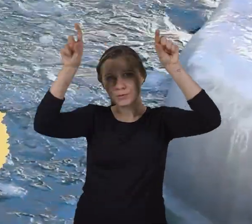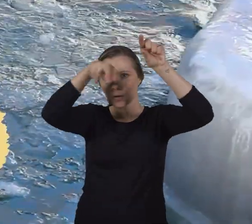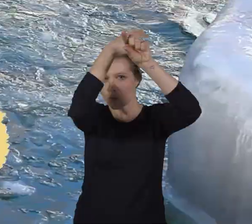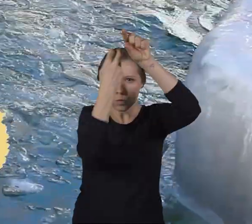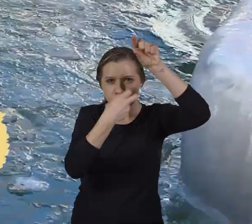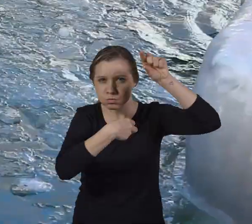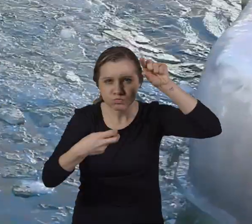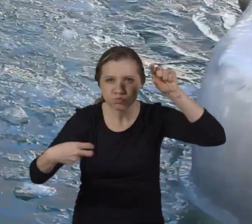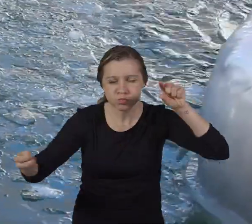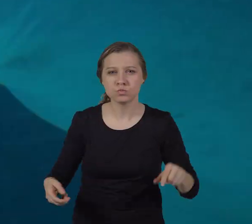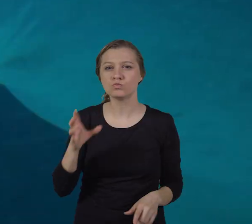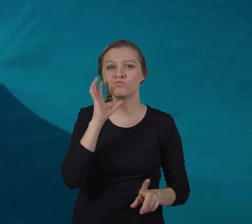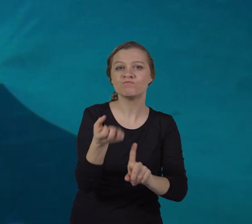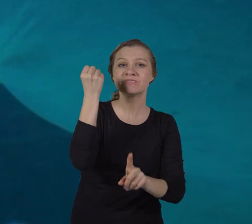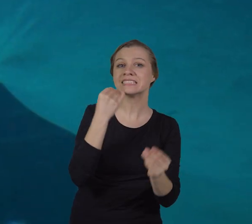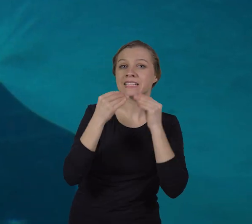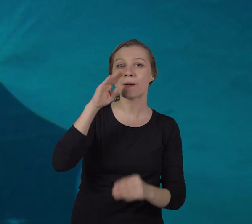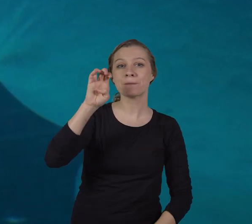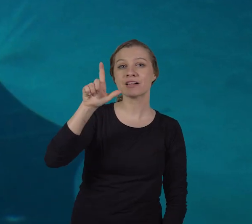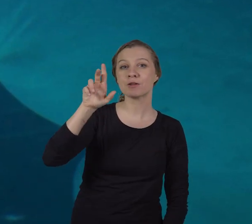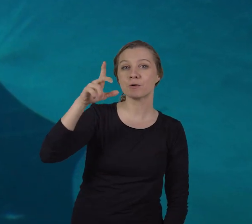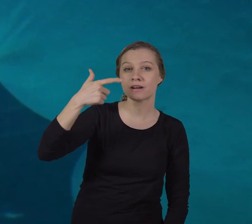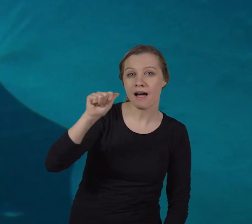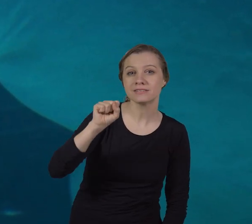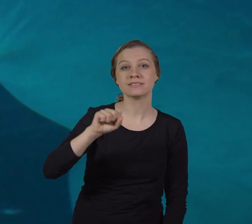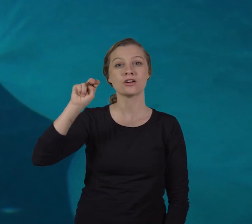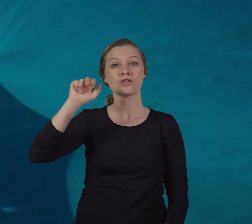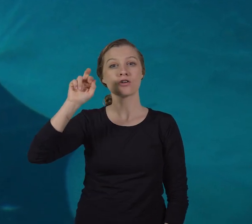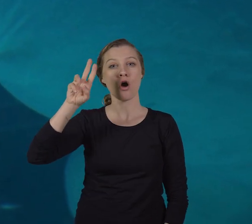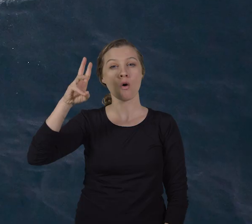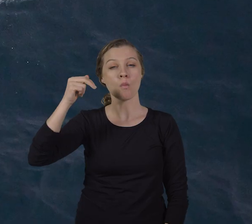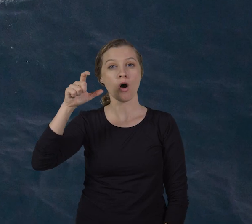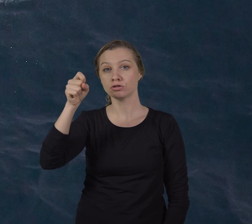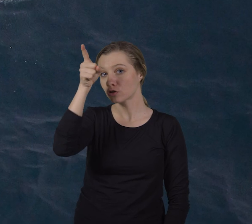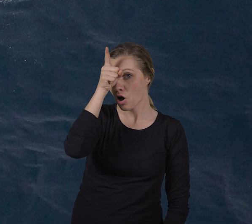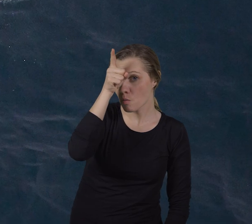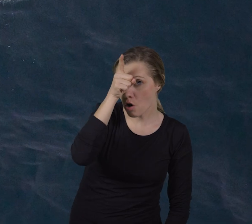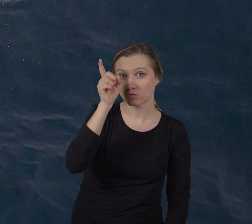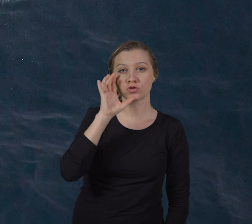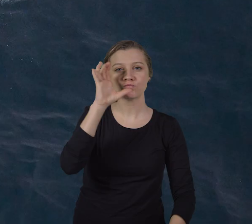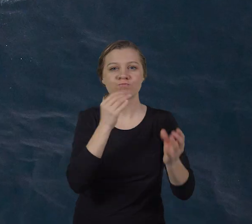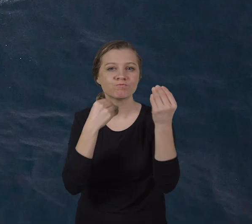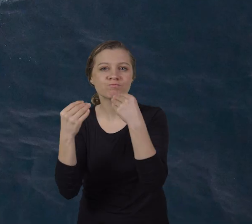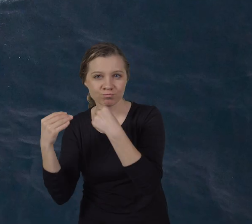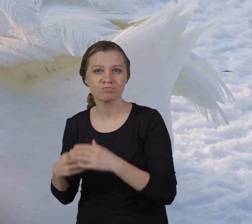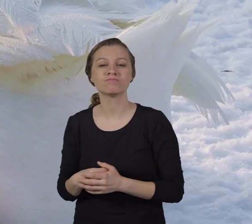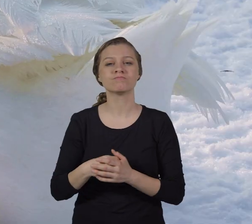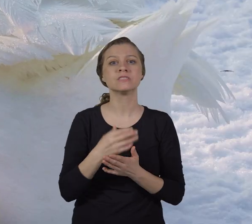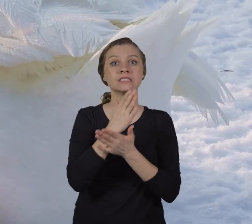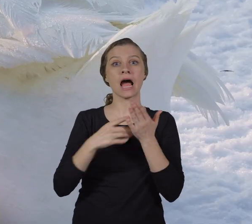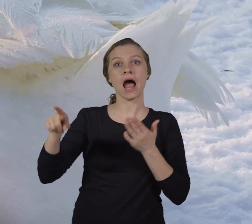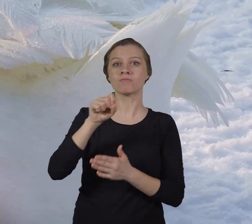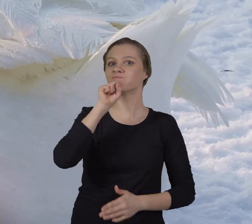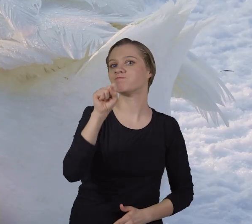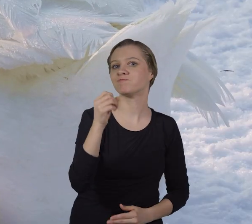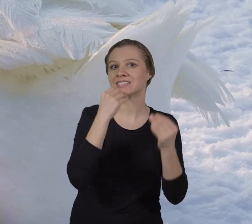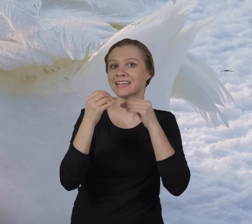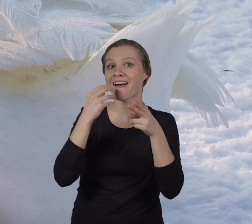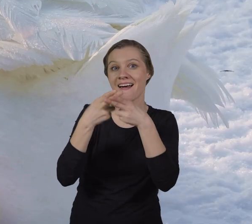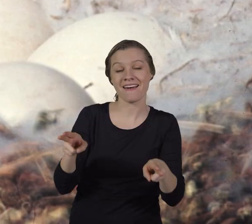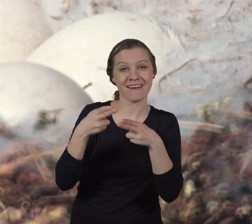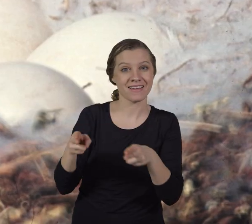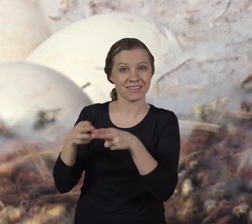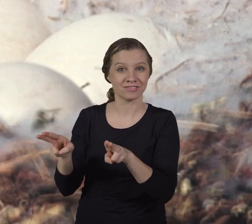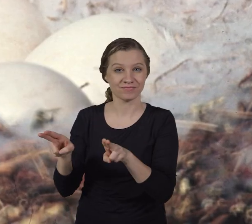below the ice. They will also eat belugas and narwhals. And some polar